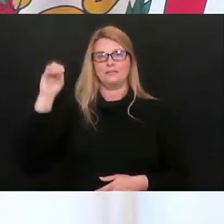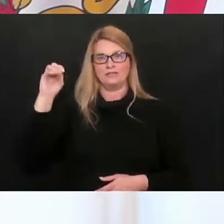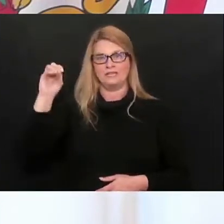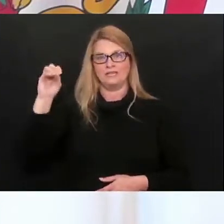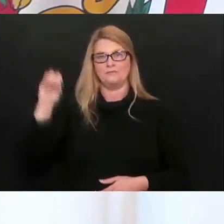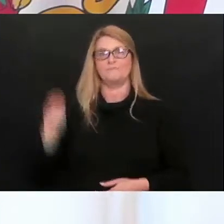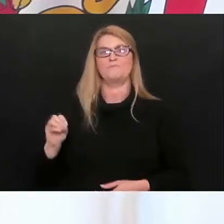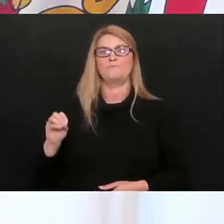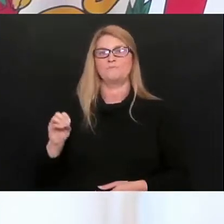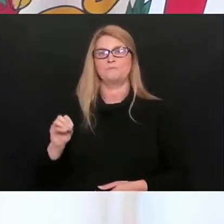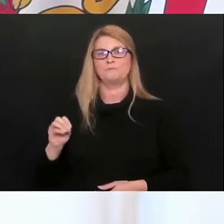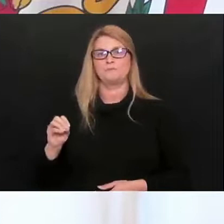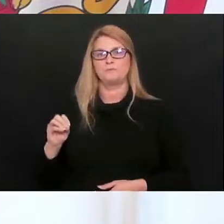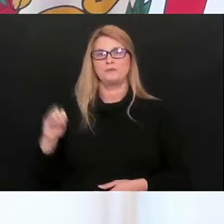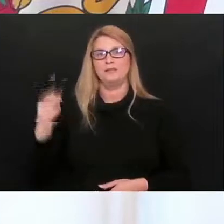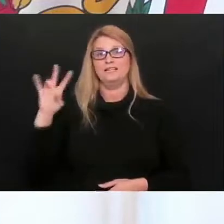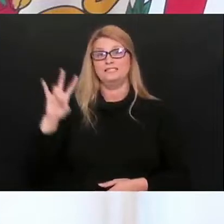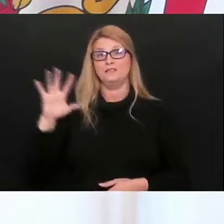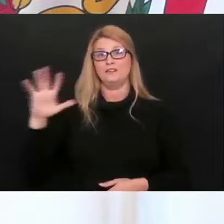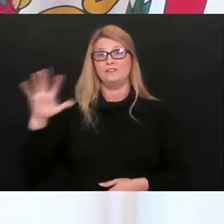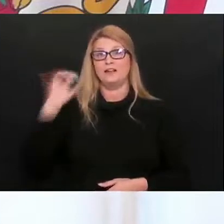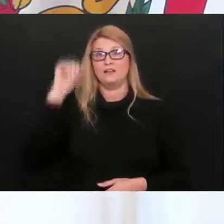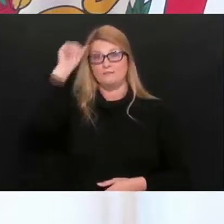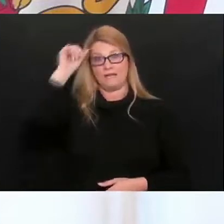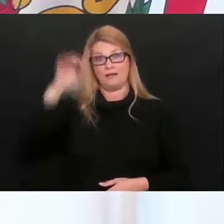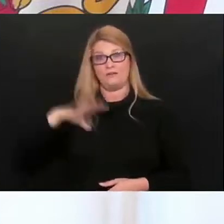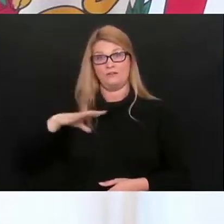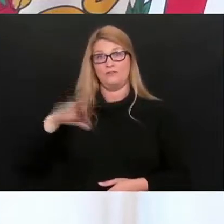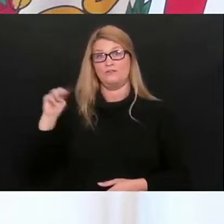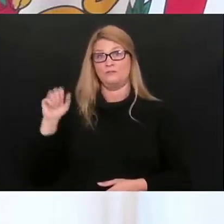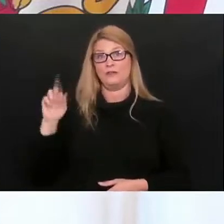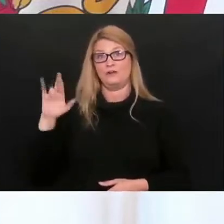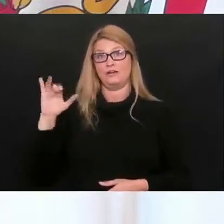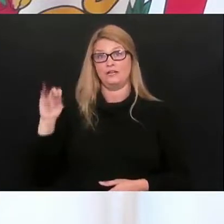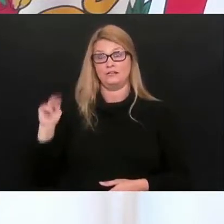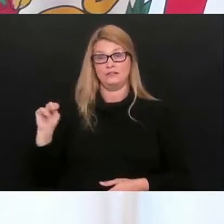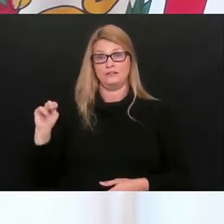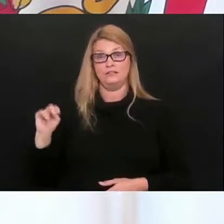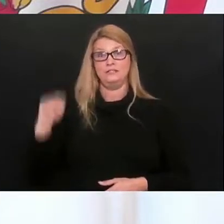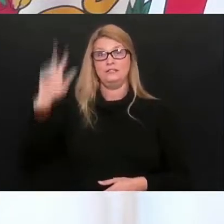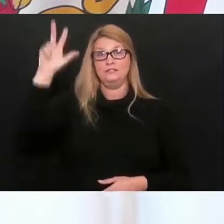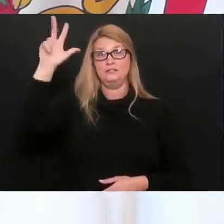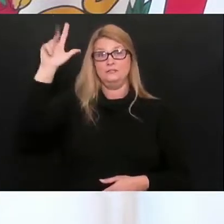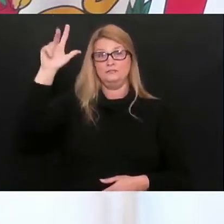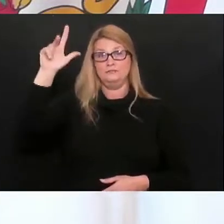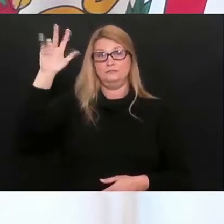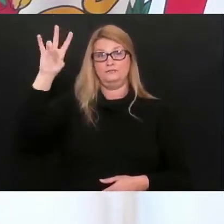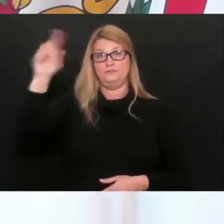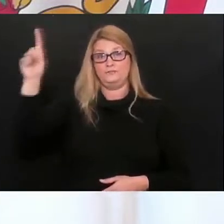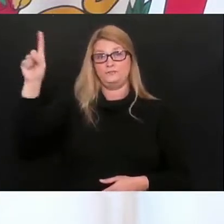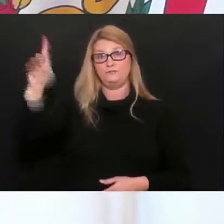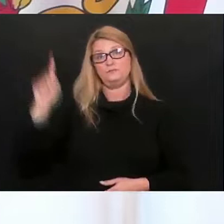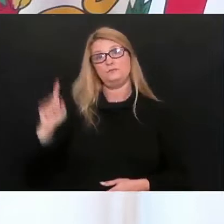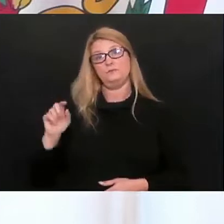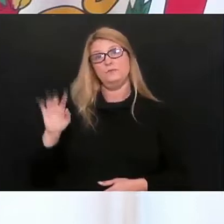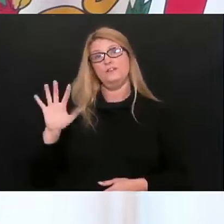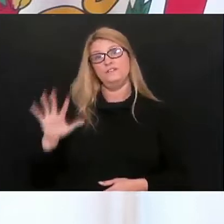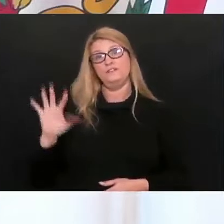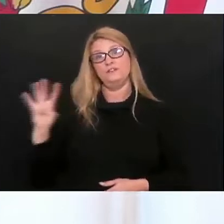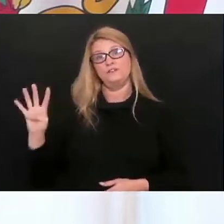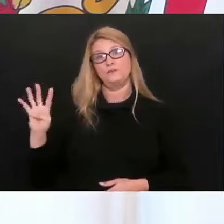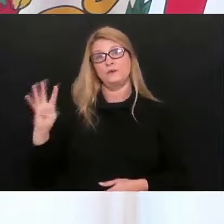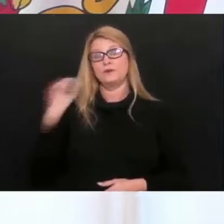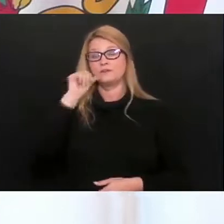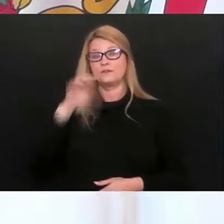death, a 75-year-old male from Marion County. Our 2,371st death, a 54-year-old